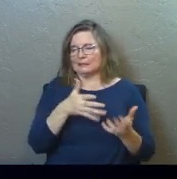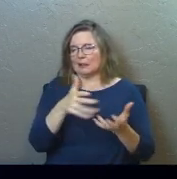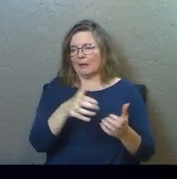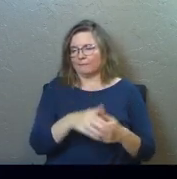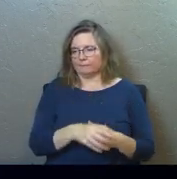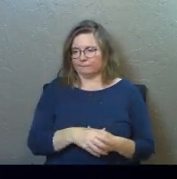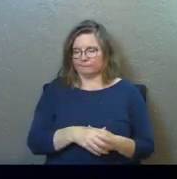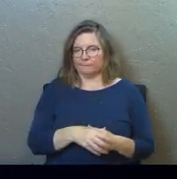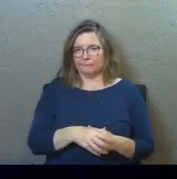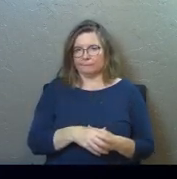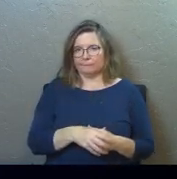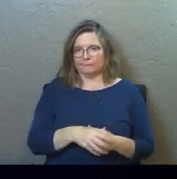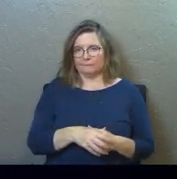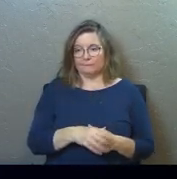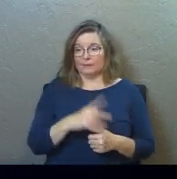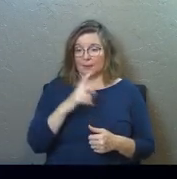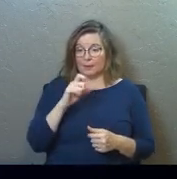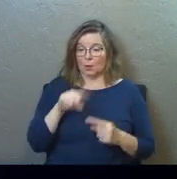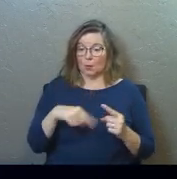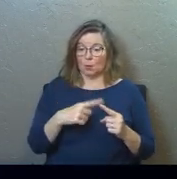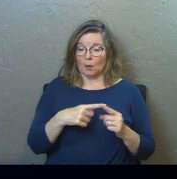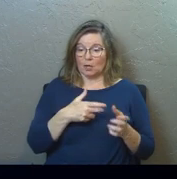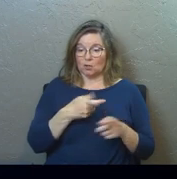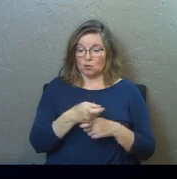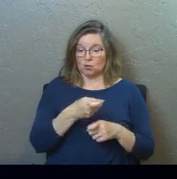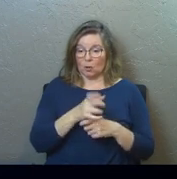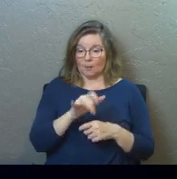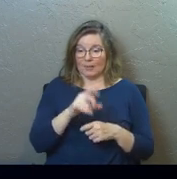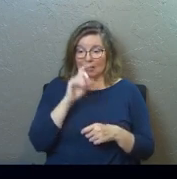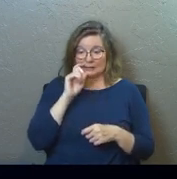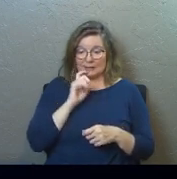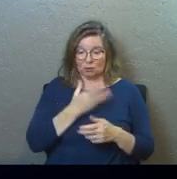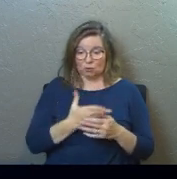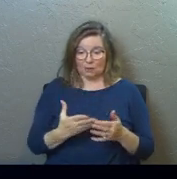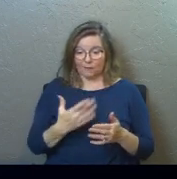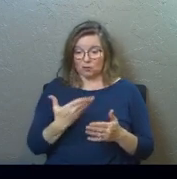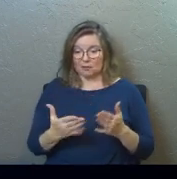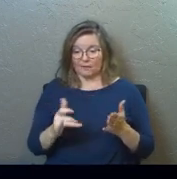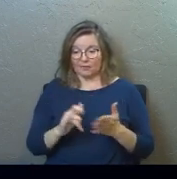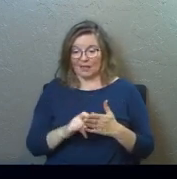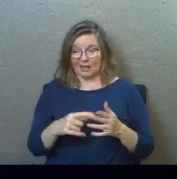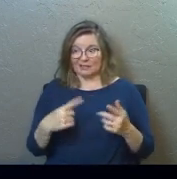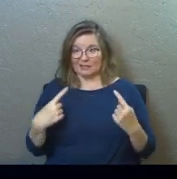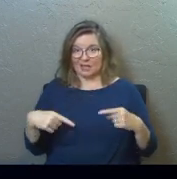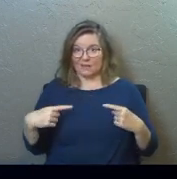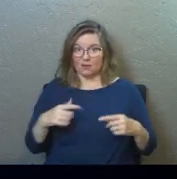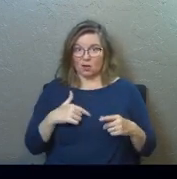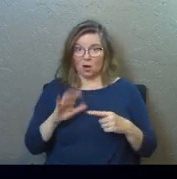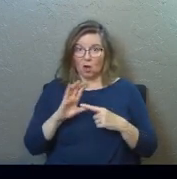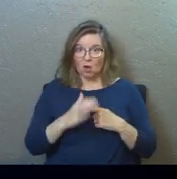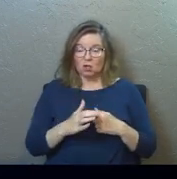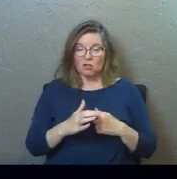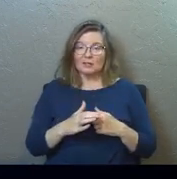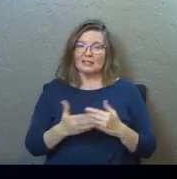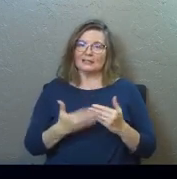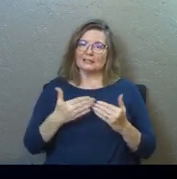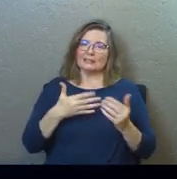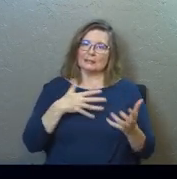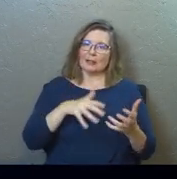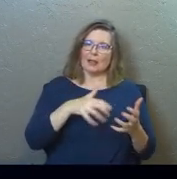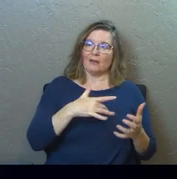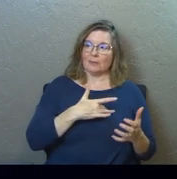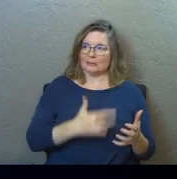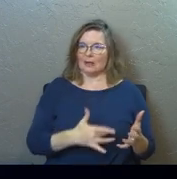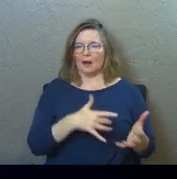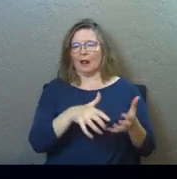laugh. Because whenever you joke about that sexual stuff or stuff that's controversial in our culture, it's an easy